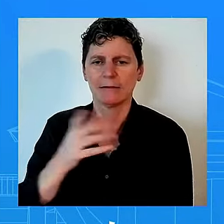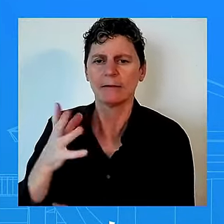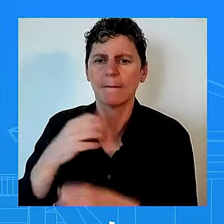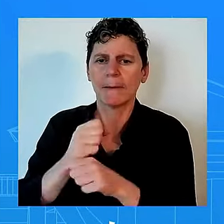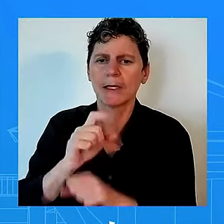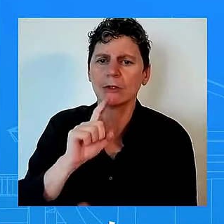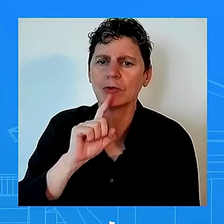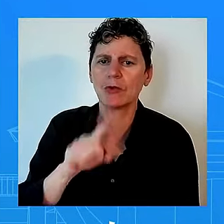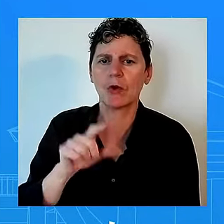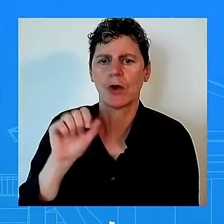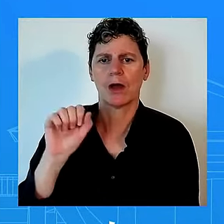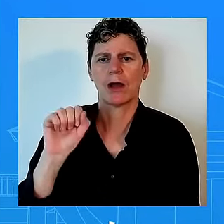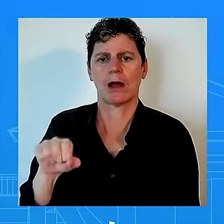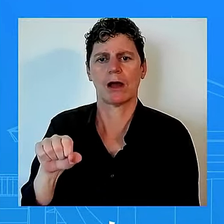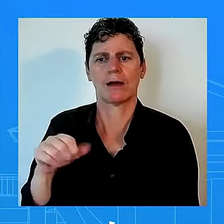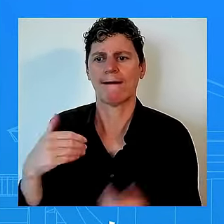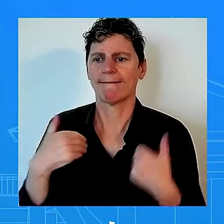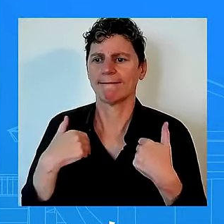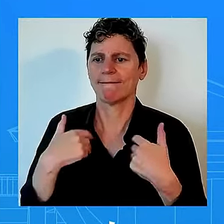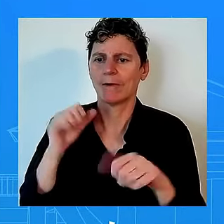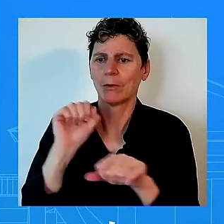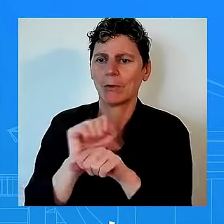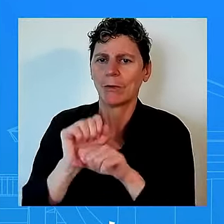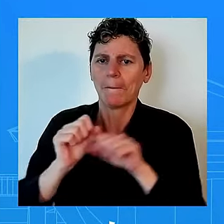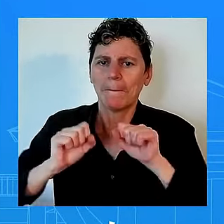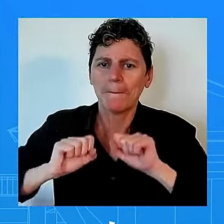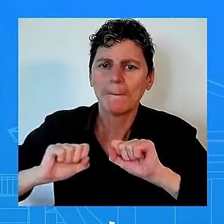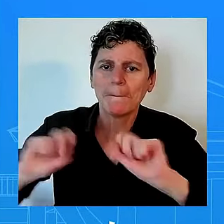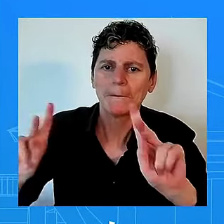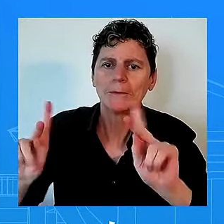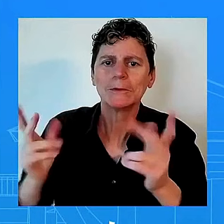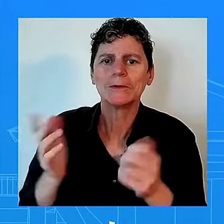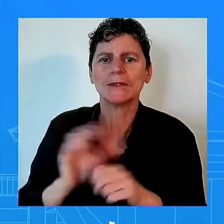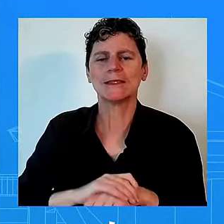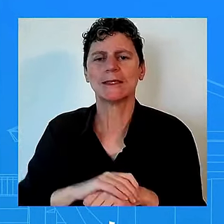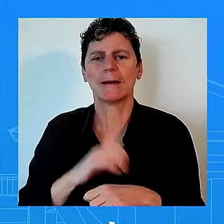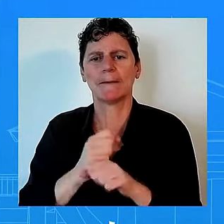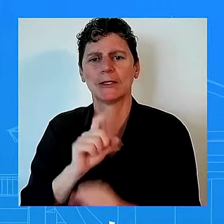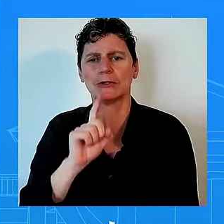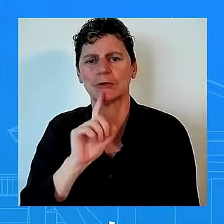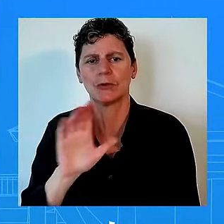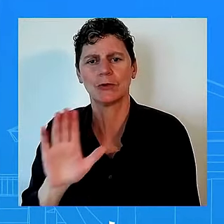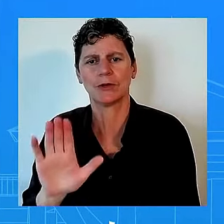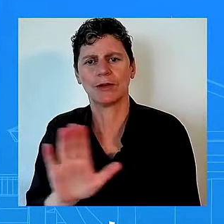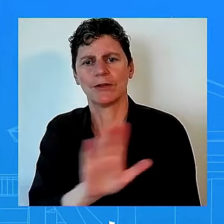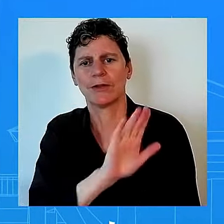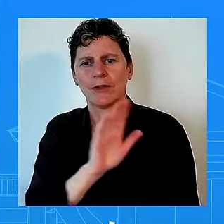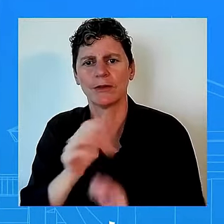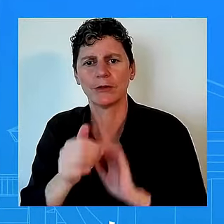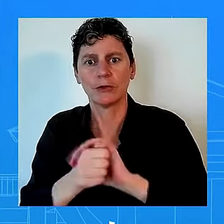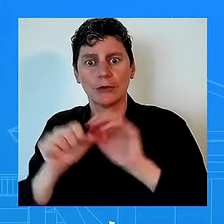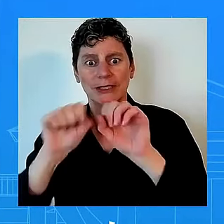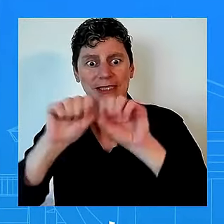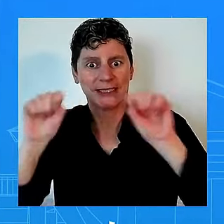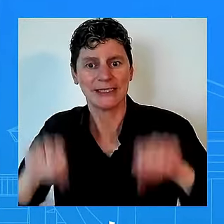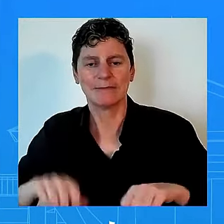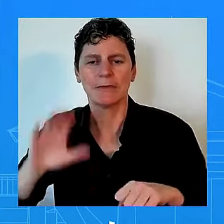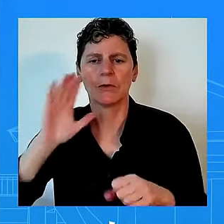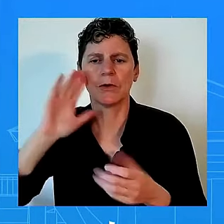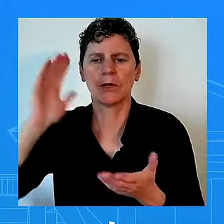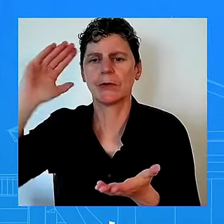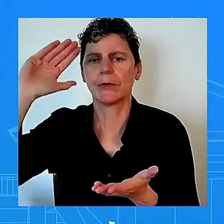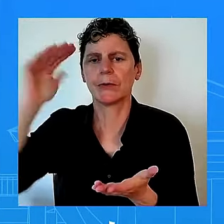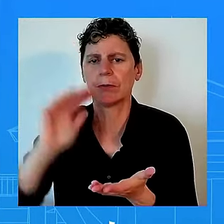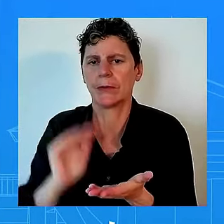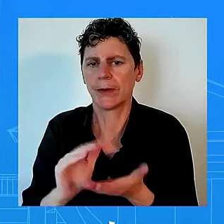respective shelter systems and today those clinics uh have served more than 37 000 people so that shows how